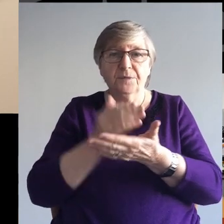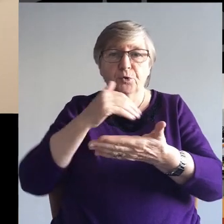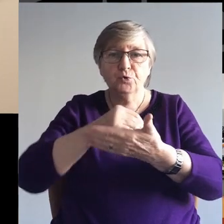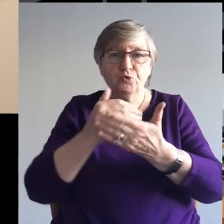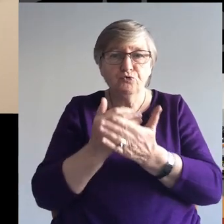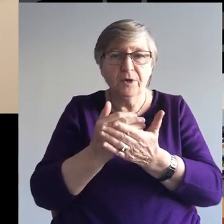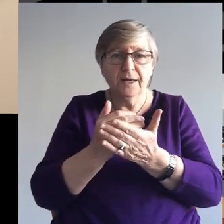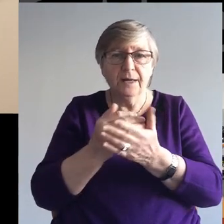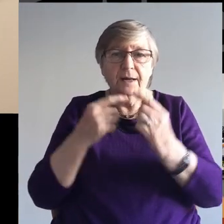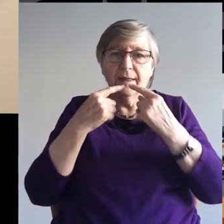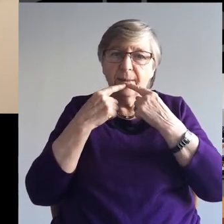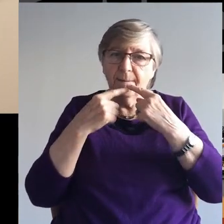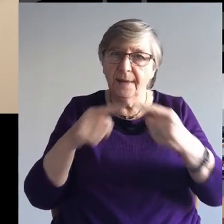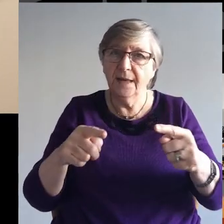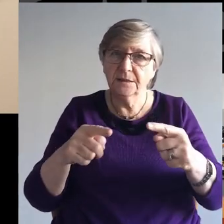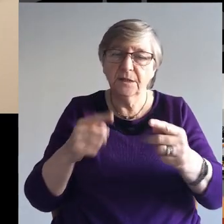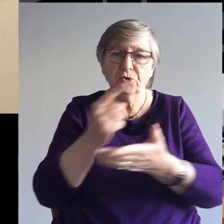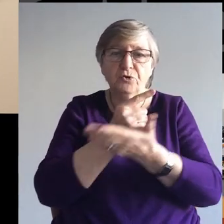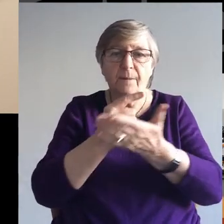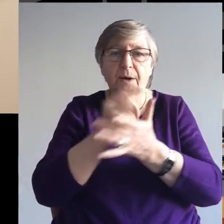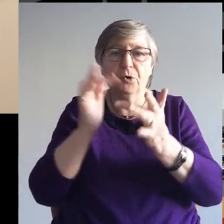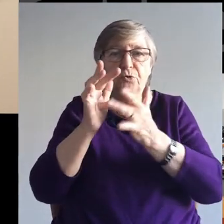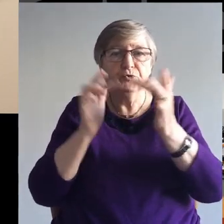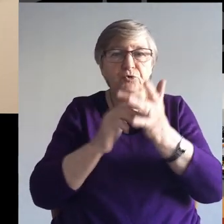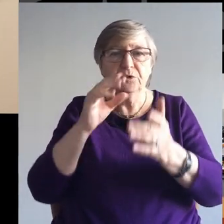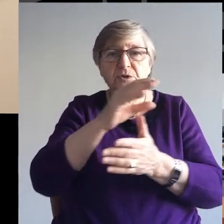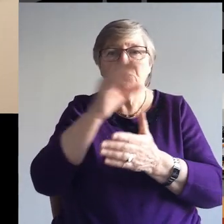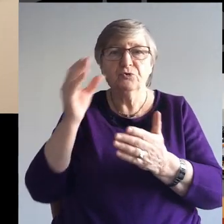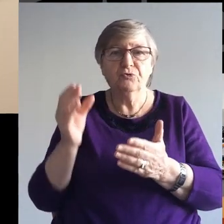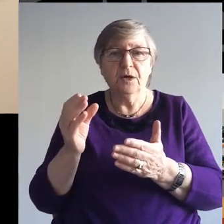share the message of Jesus Christ.